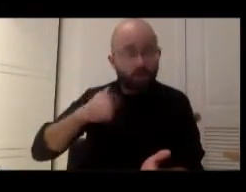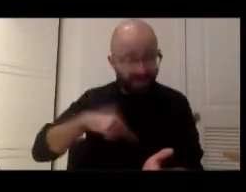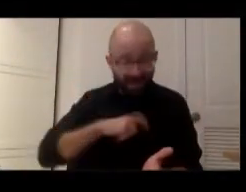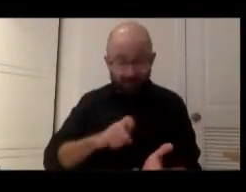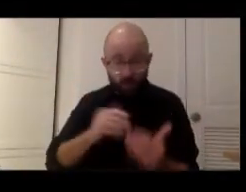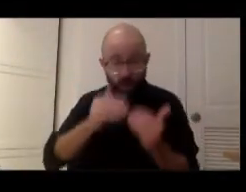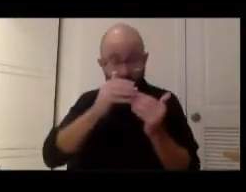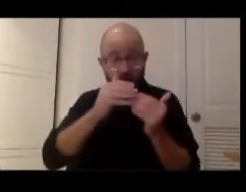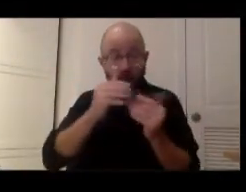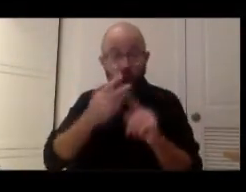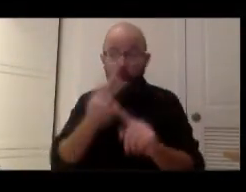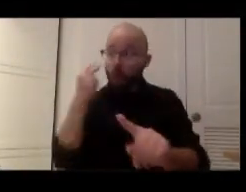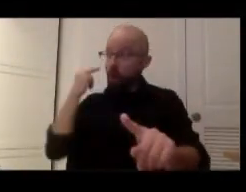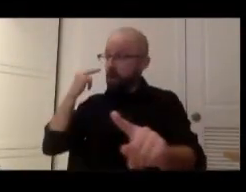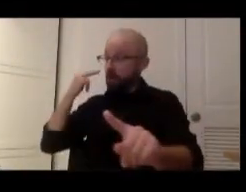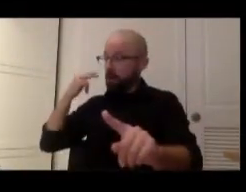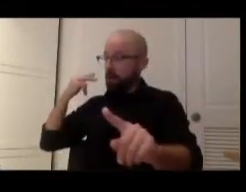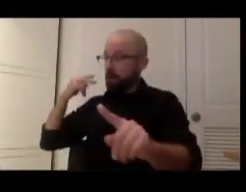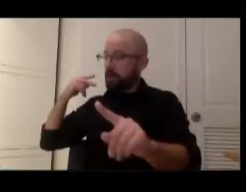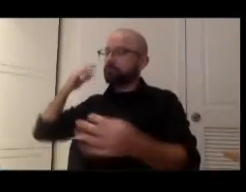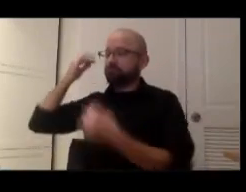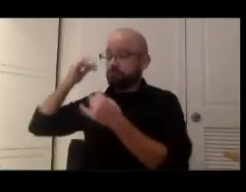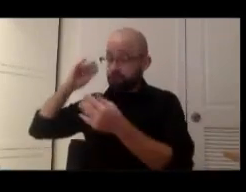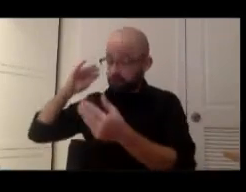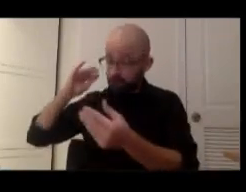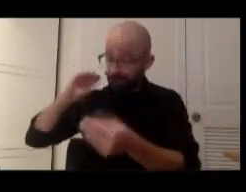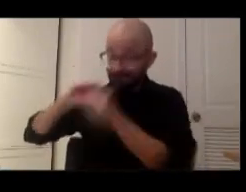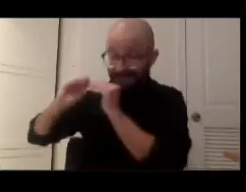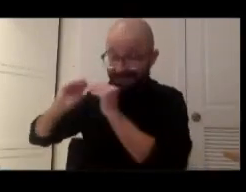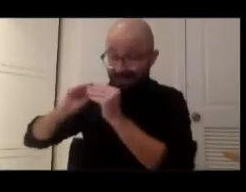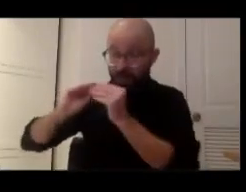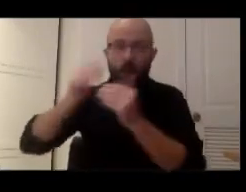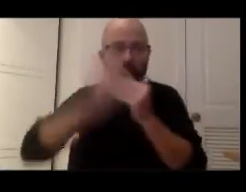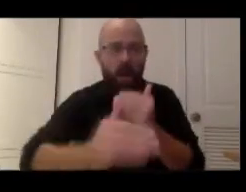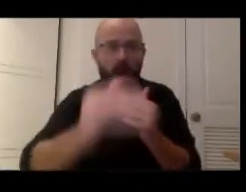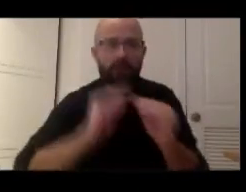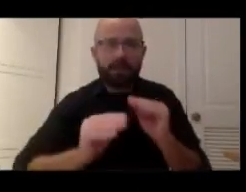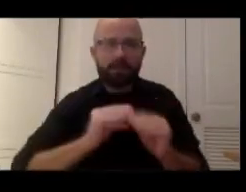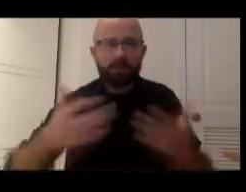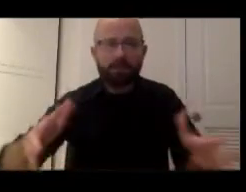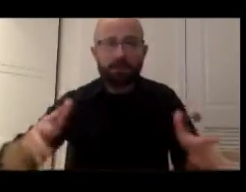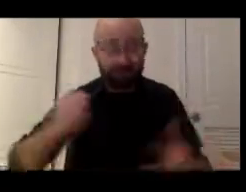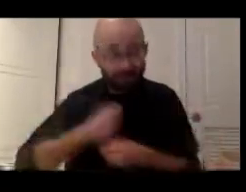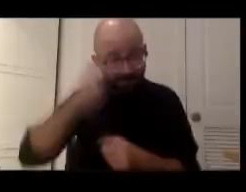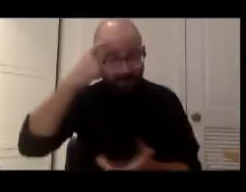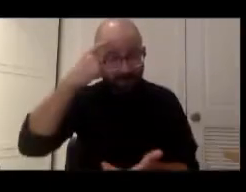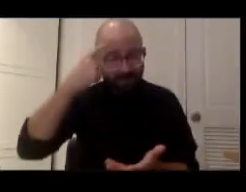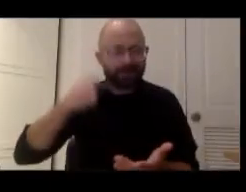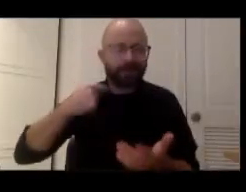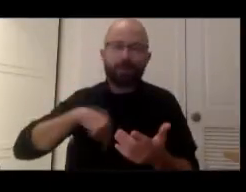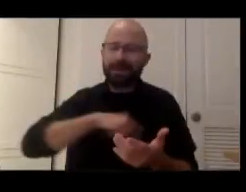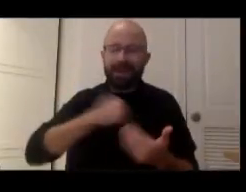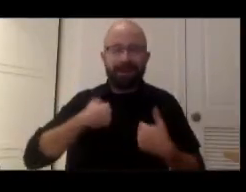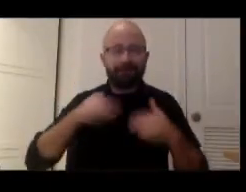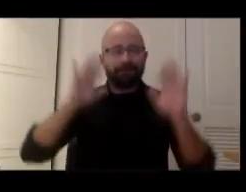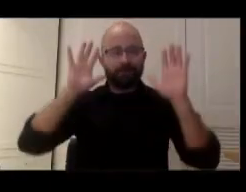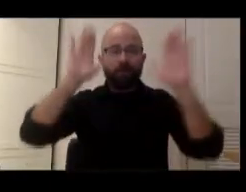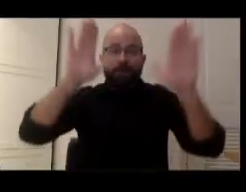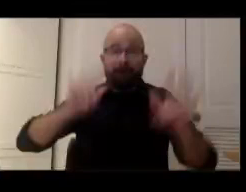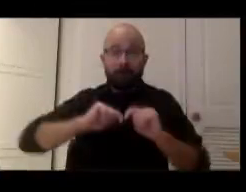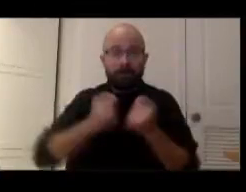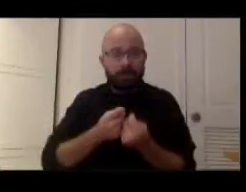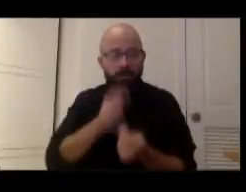with it fixed. Does that make sense? And we just you know we have an incredible team working on this and and I think